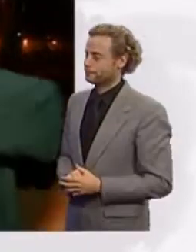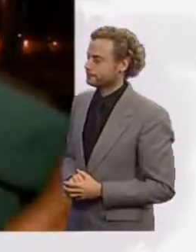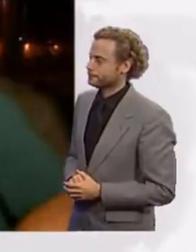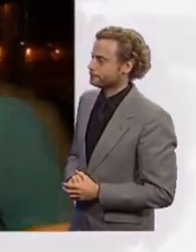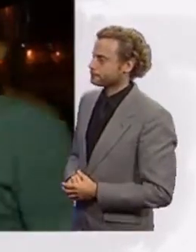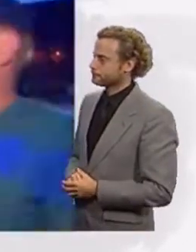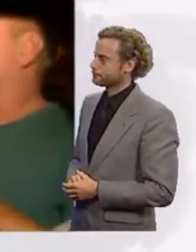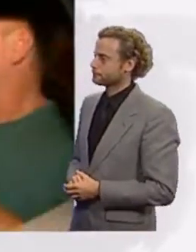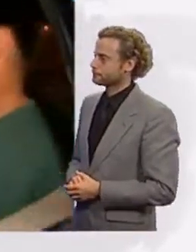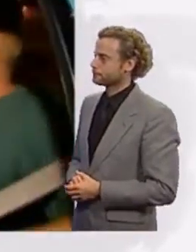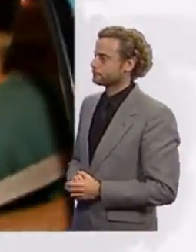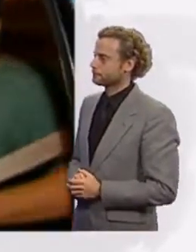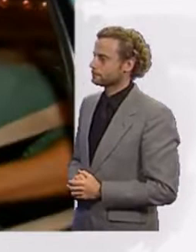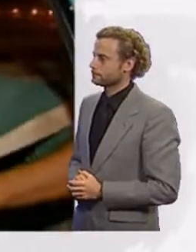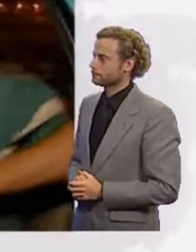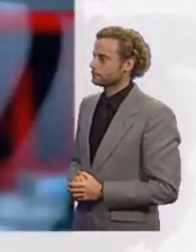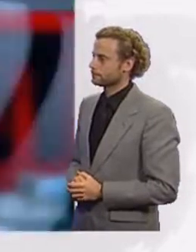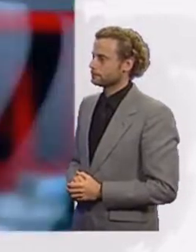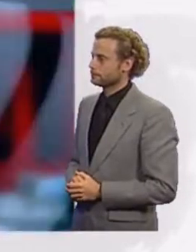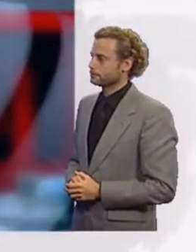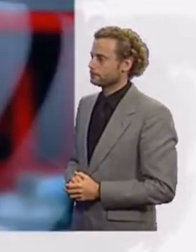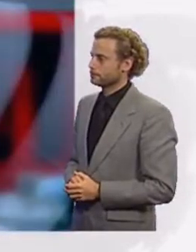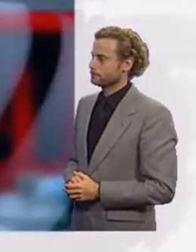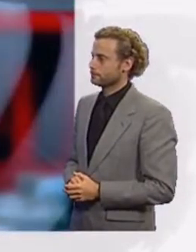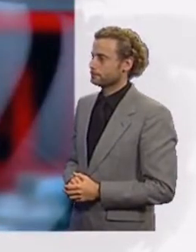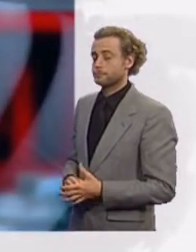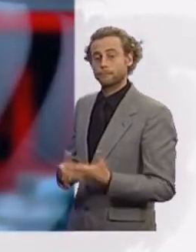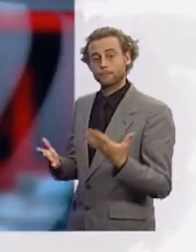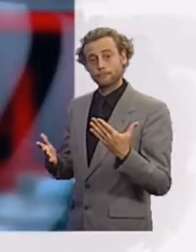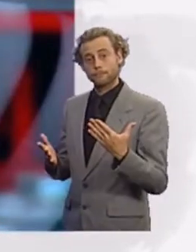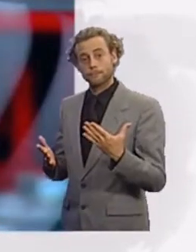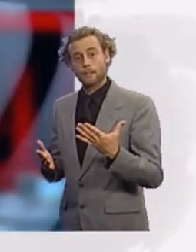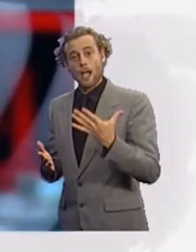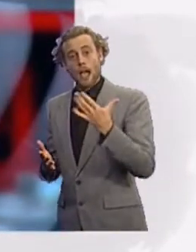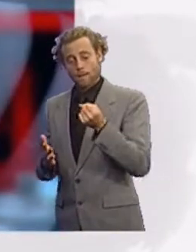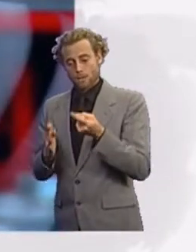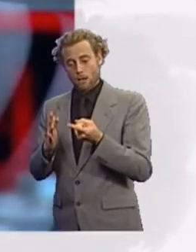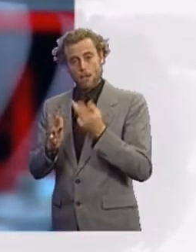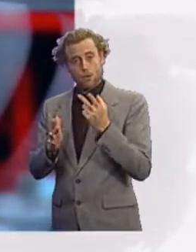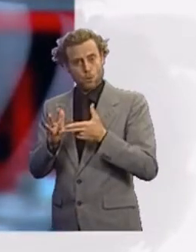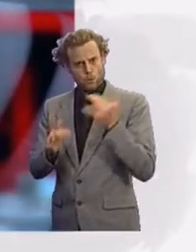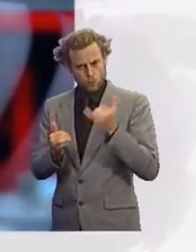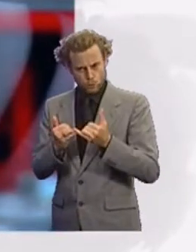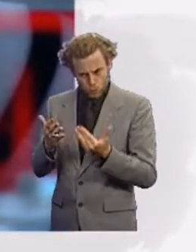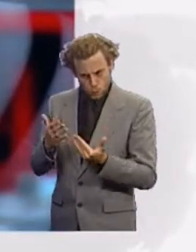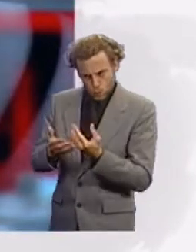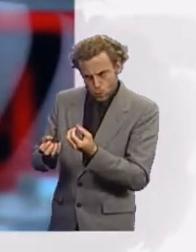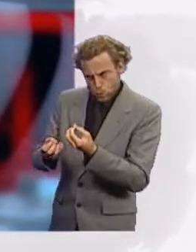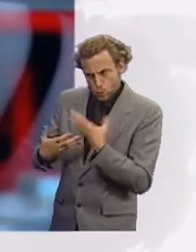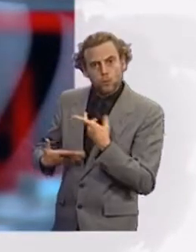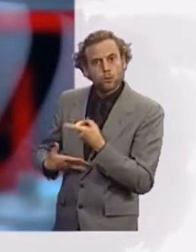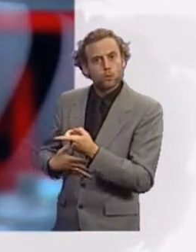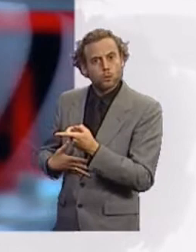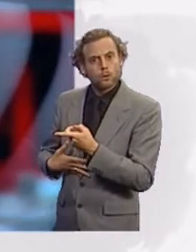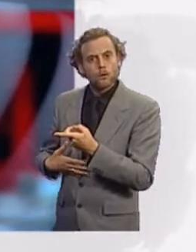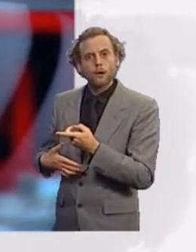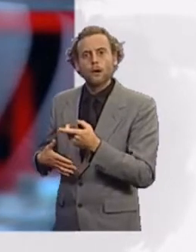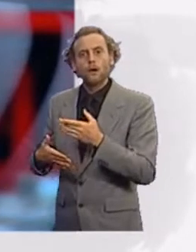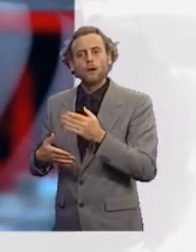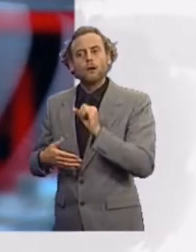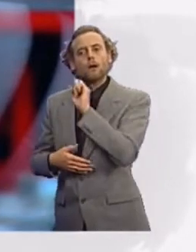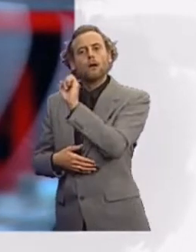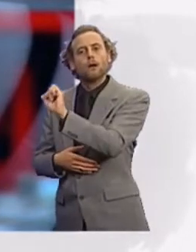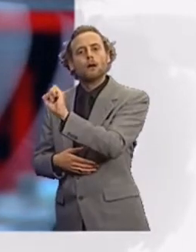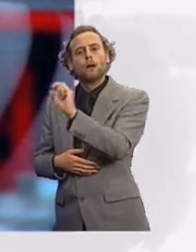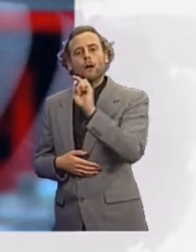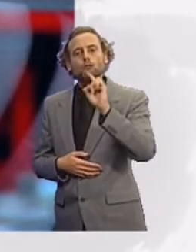BBC News, Washington. Now, just a line coming in from the news agencies from China